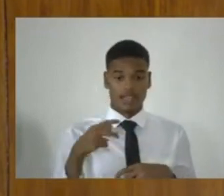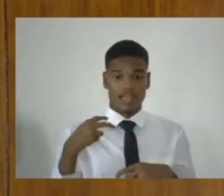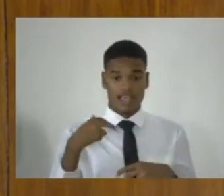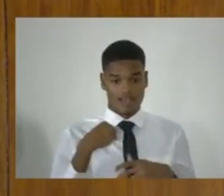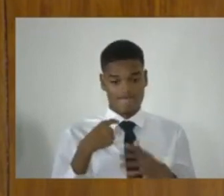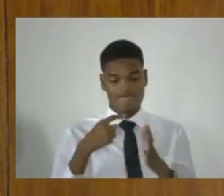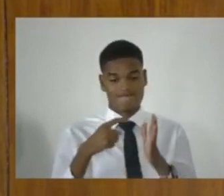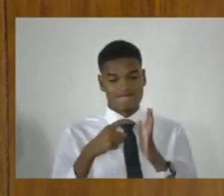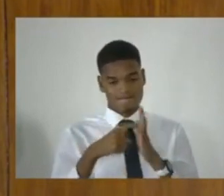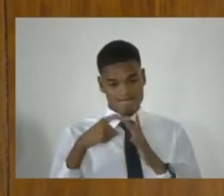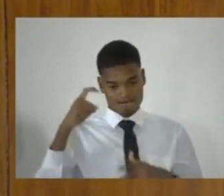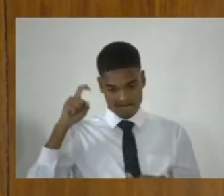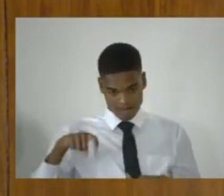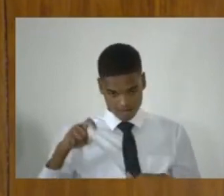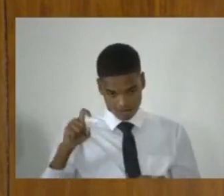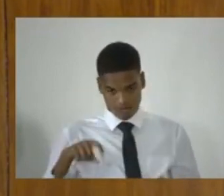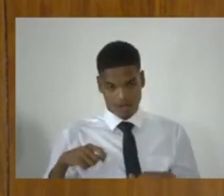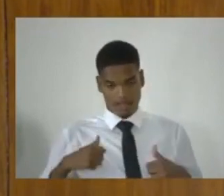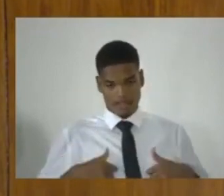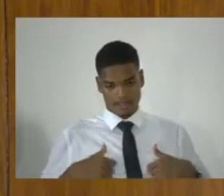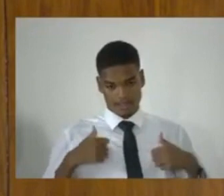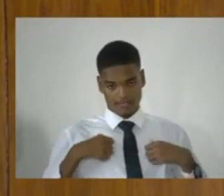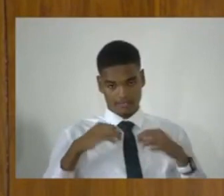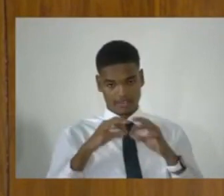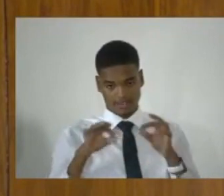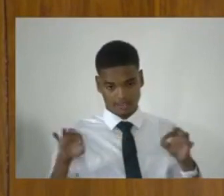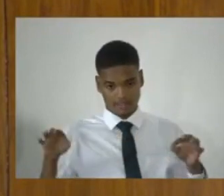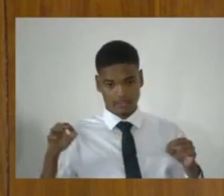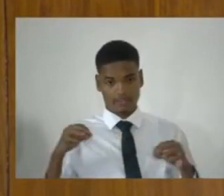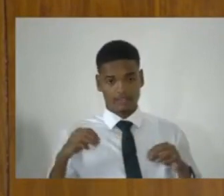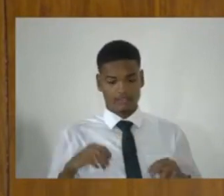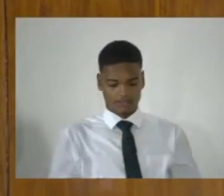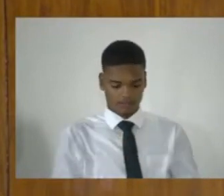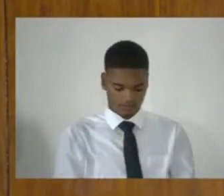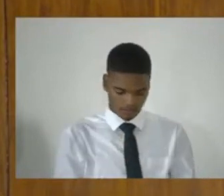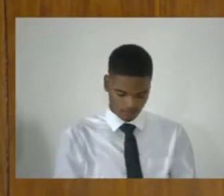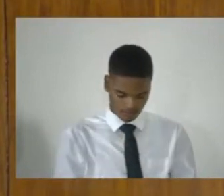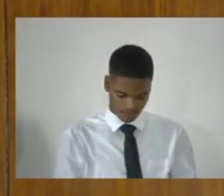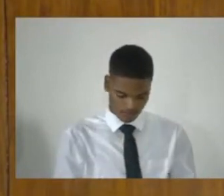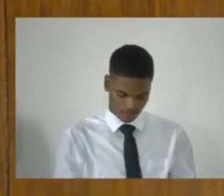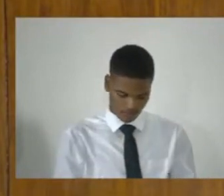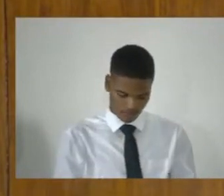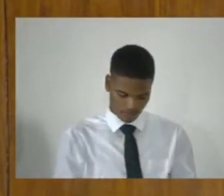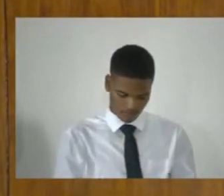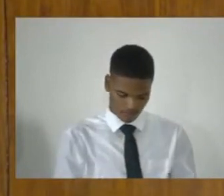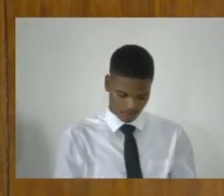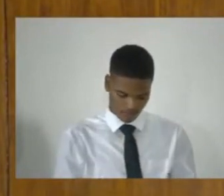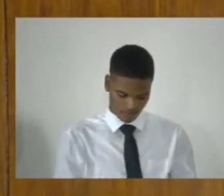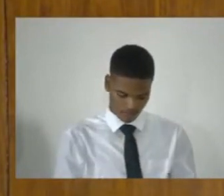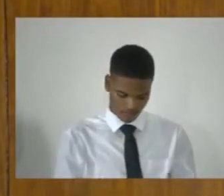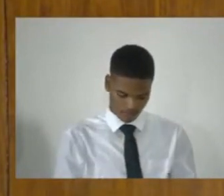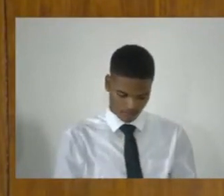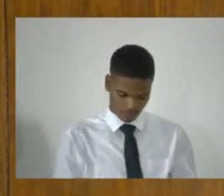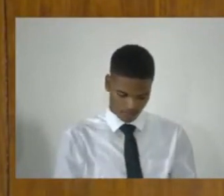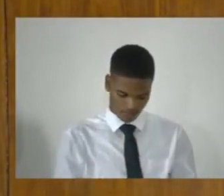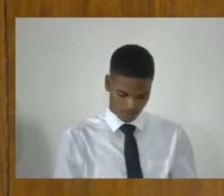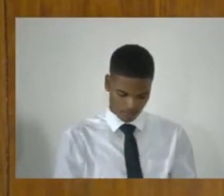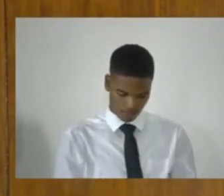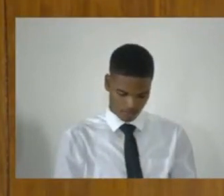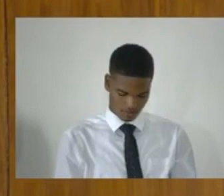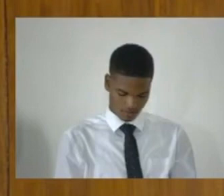life sentence. Now, the circumstances which somebody can be illegally in possession of a prohibited weapon